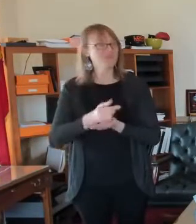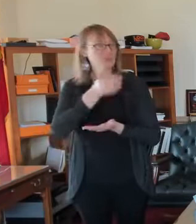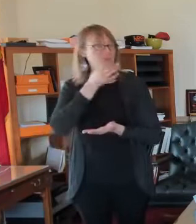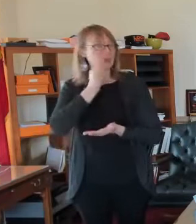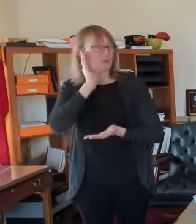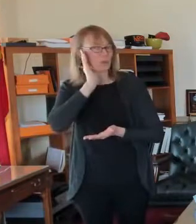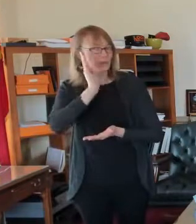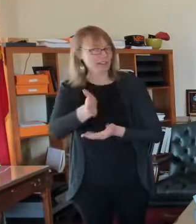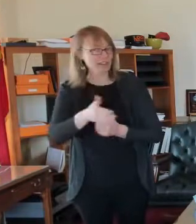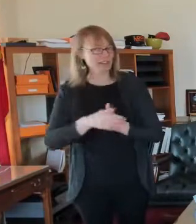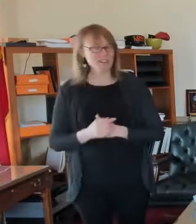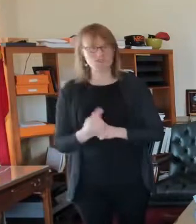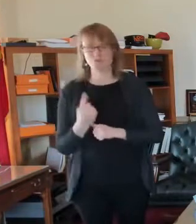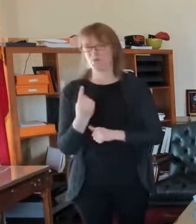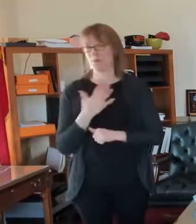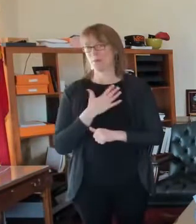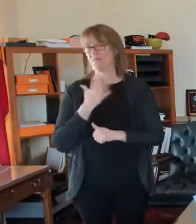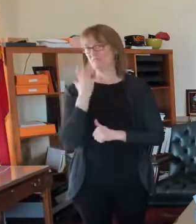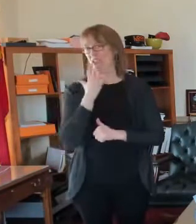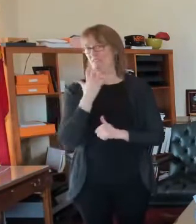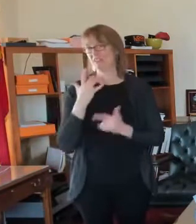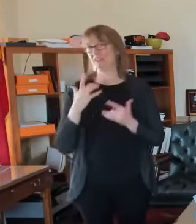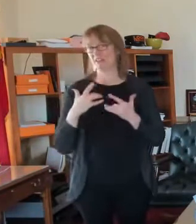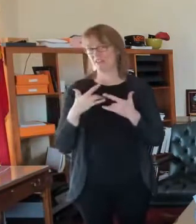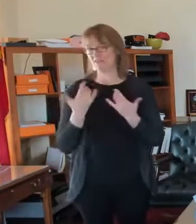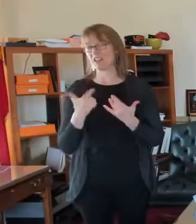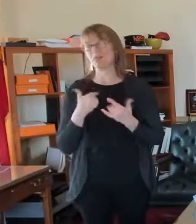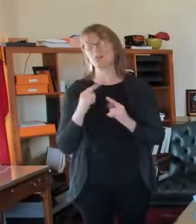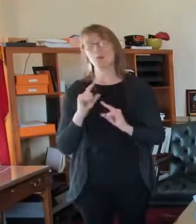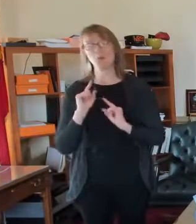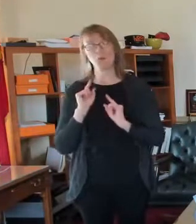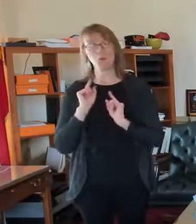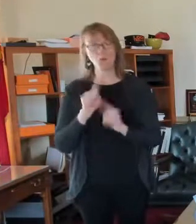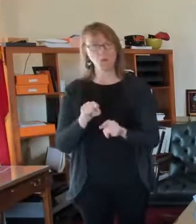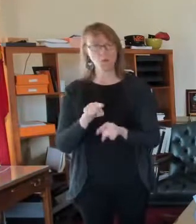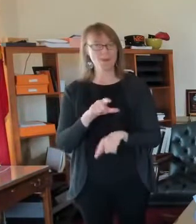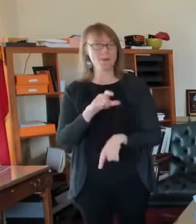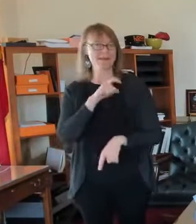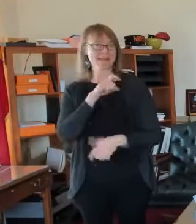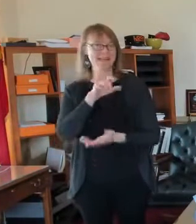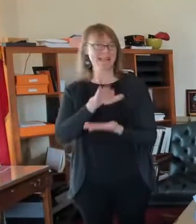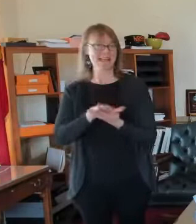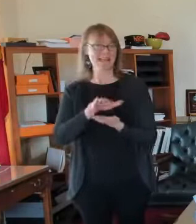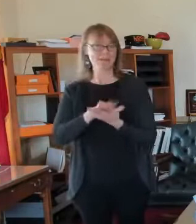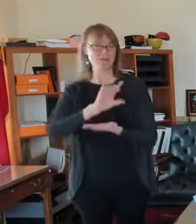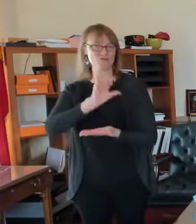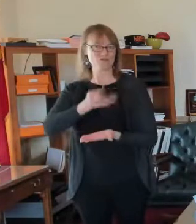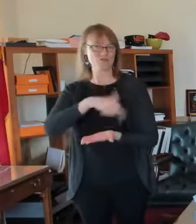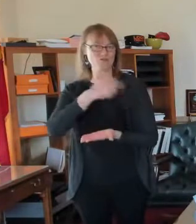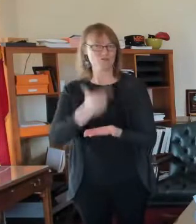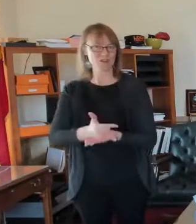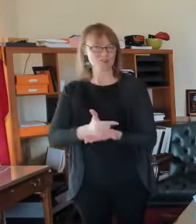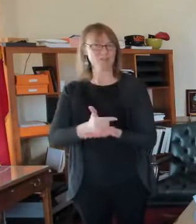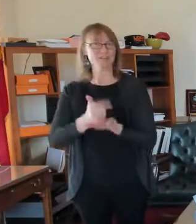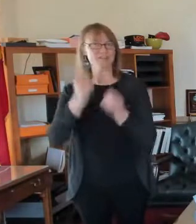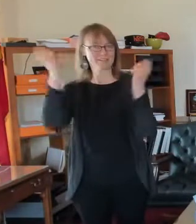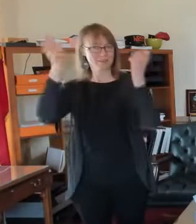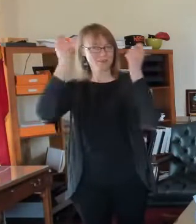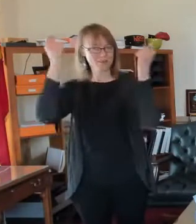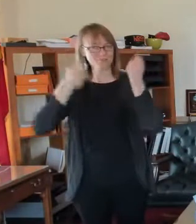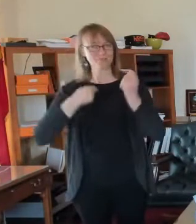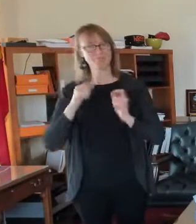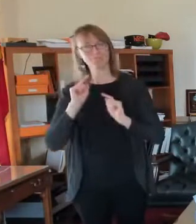mayor is to go to the police academy graduations. Um, it's like any graduation. Everyone's very hopeful. Um,